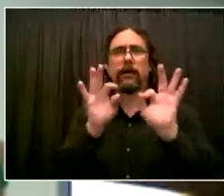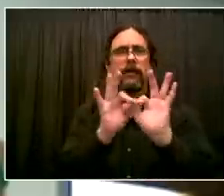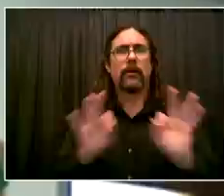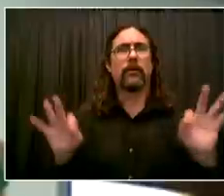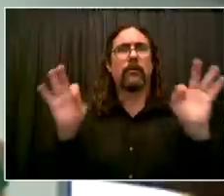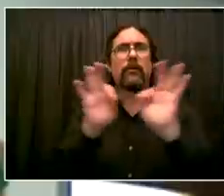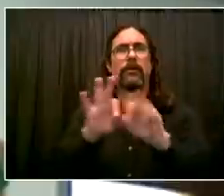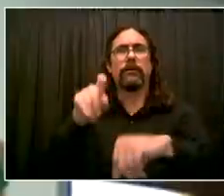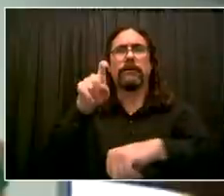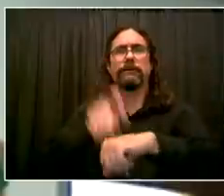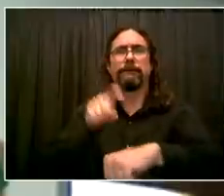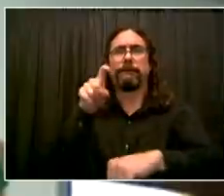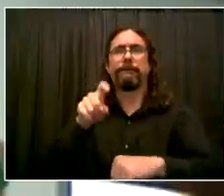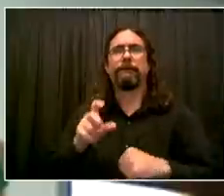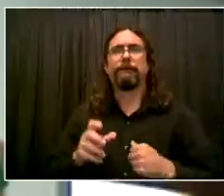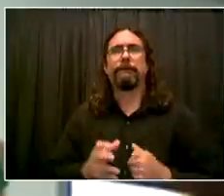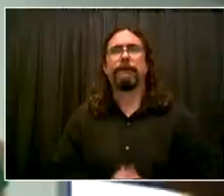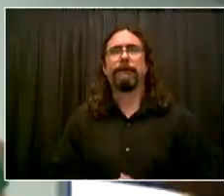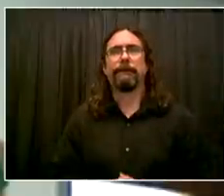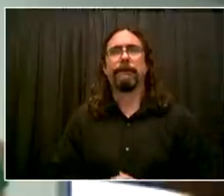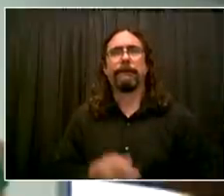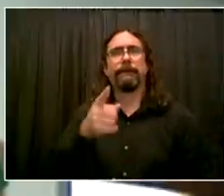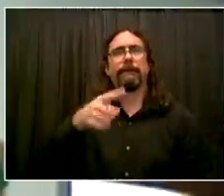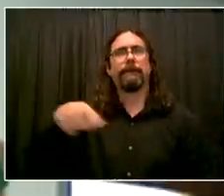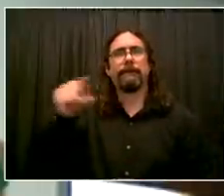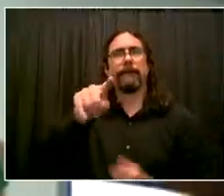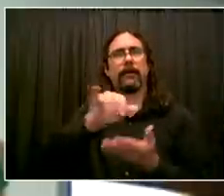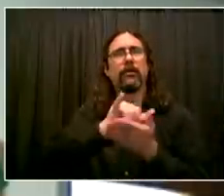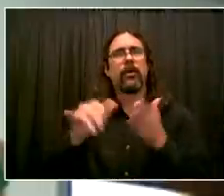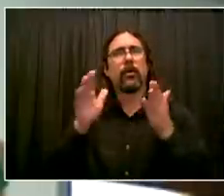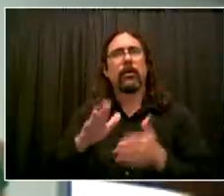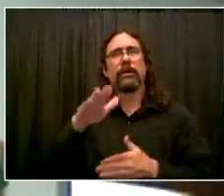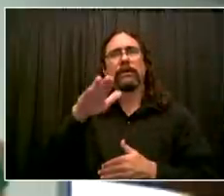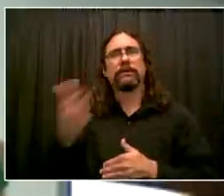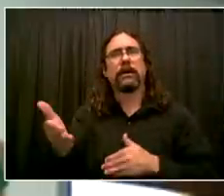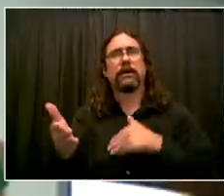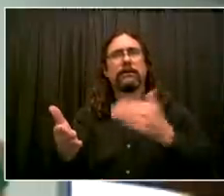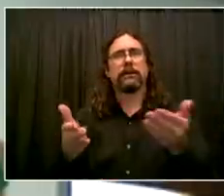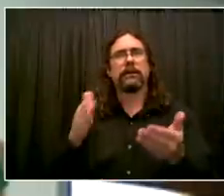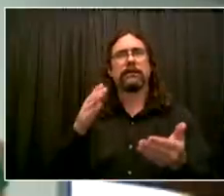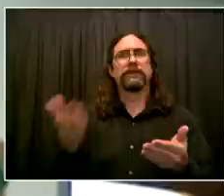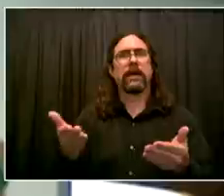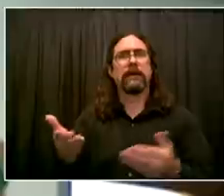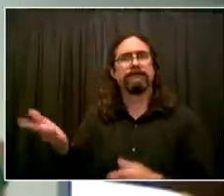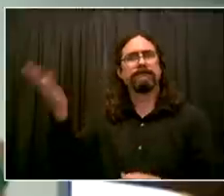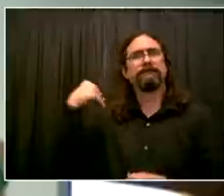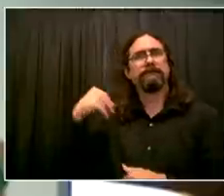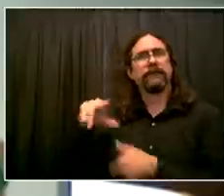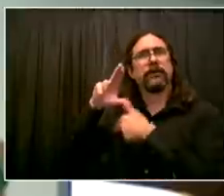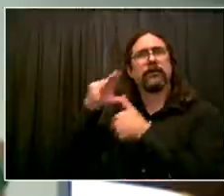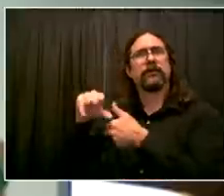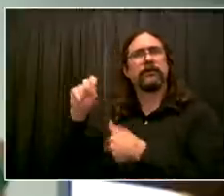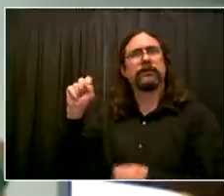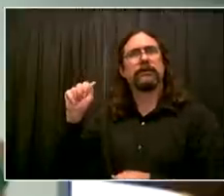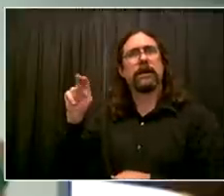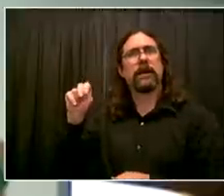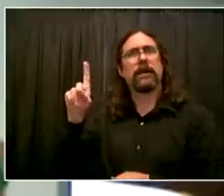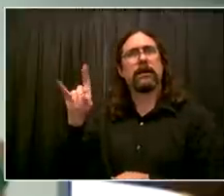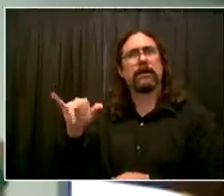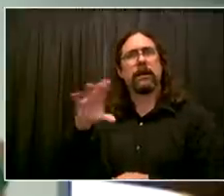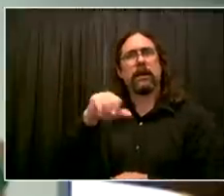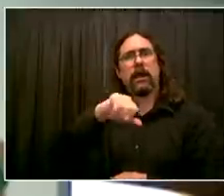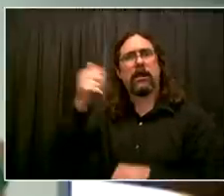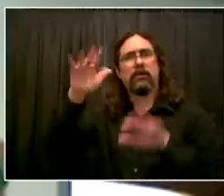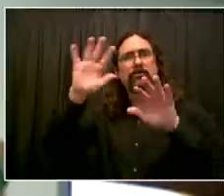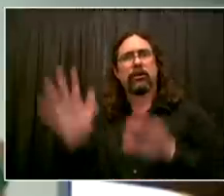Sandy. And I will say Hurricane Irene, which hit outside of the city but in many ways was similar to